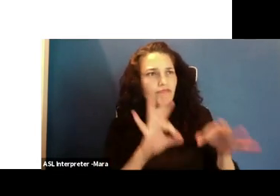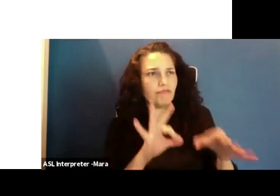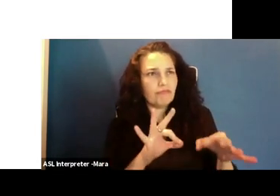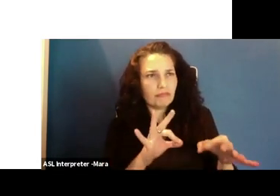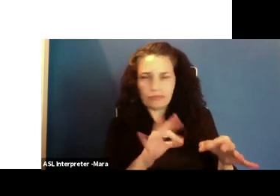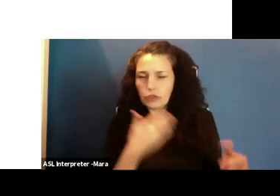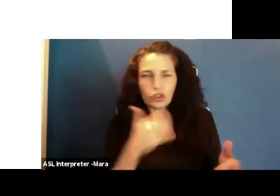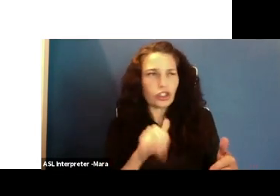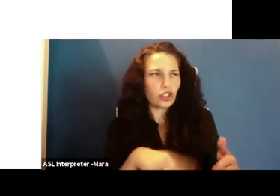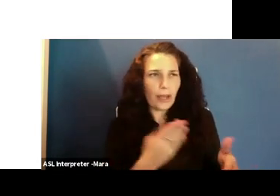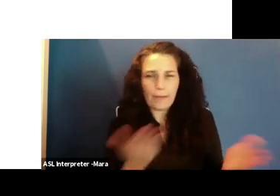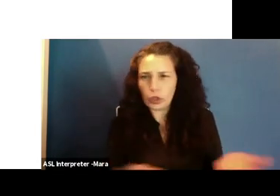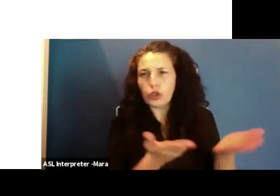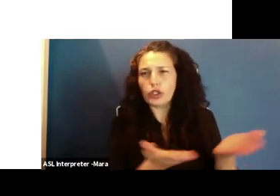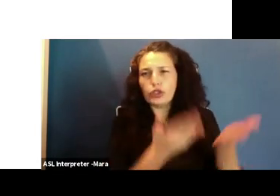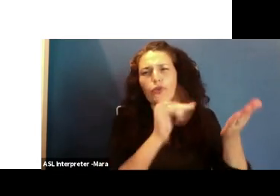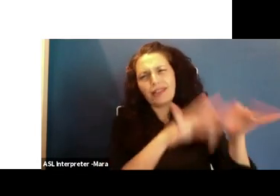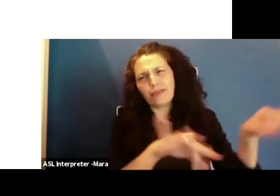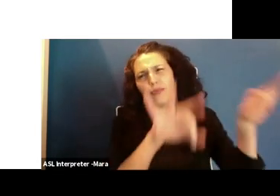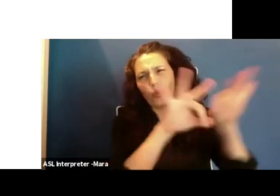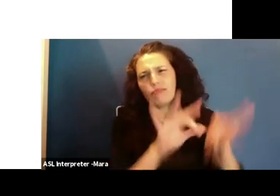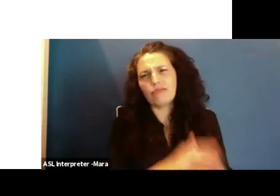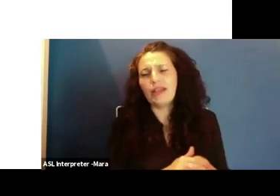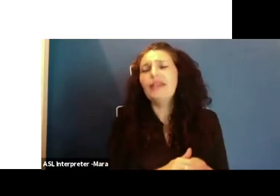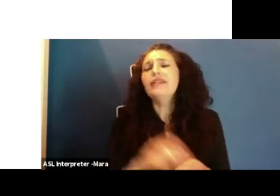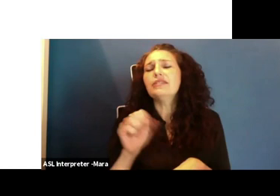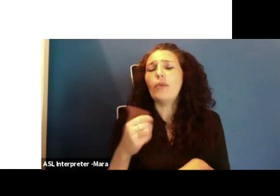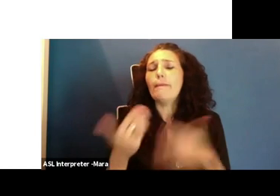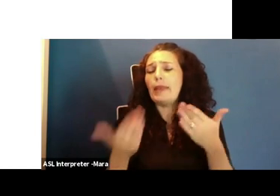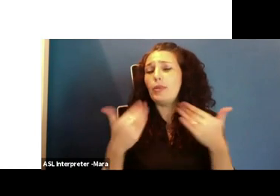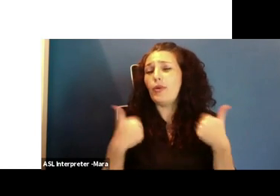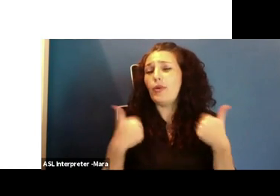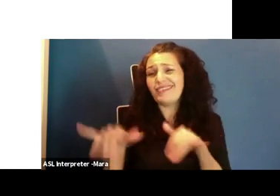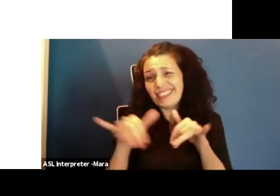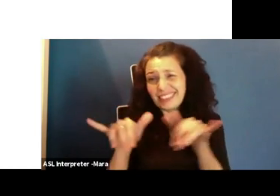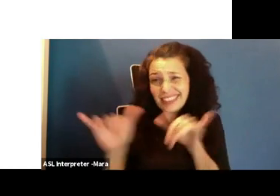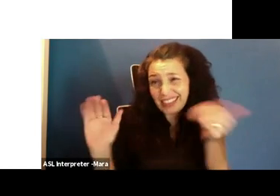you might experience some of these same challenges that I have that you don't get stuck on them.